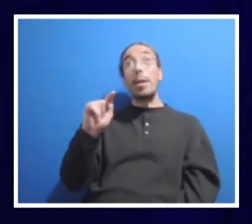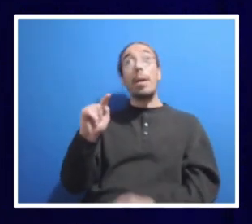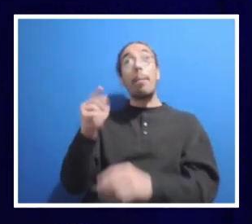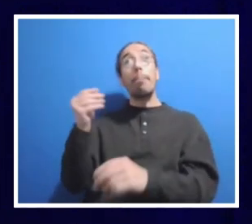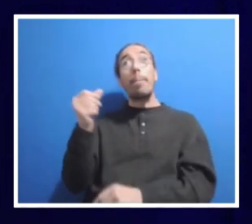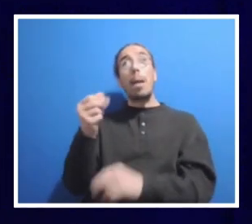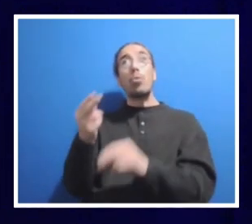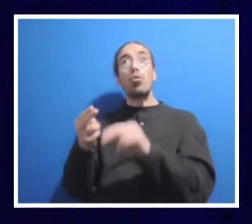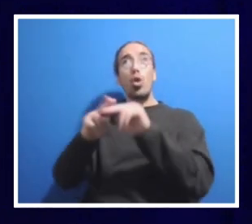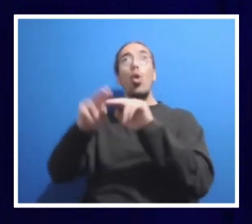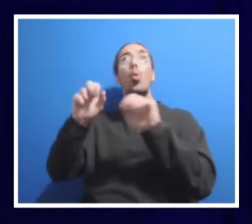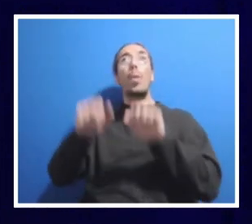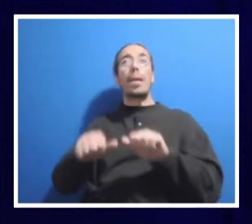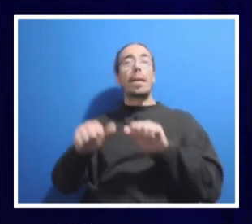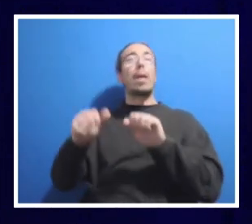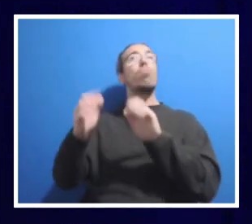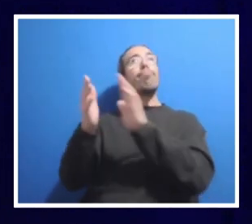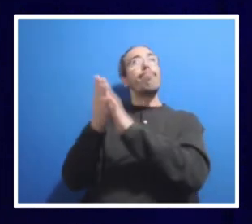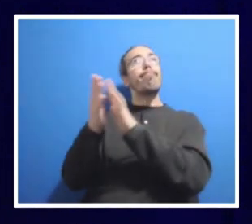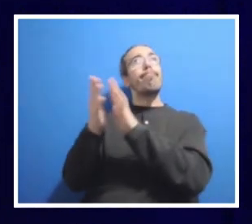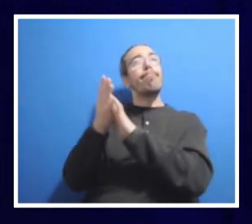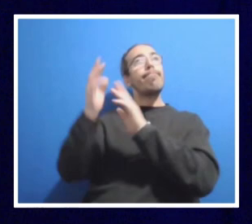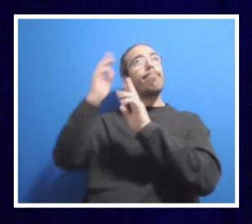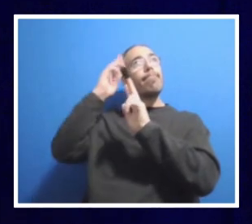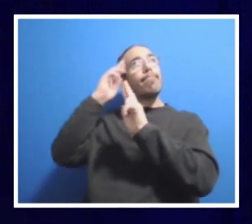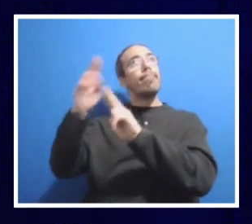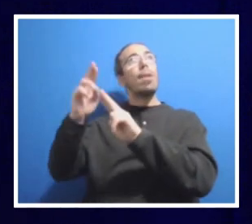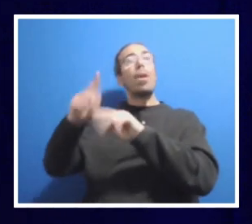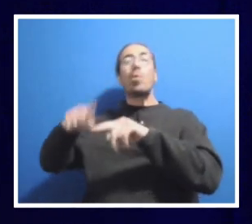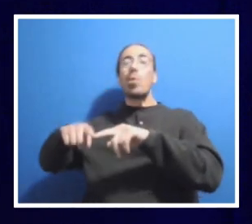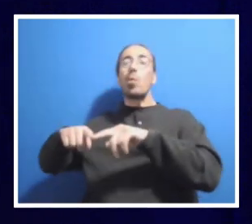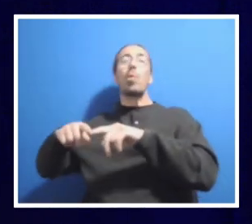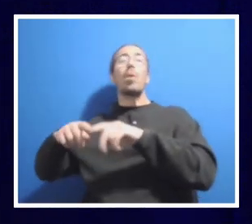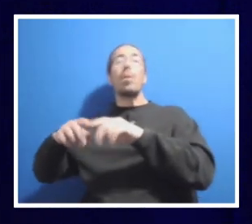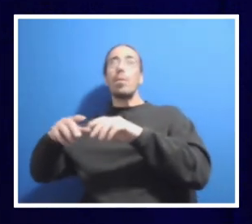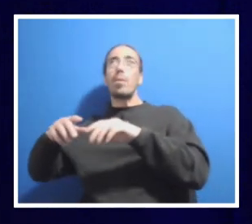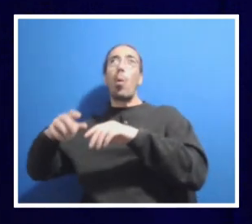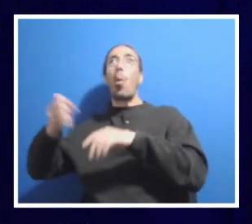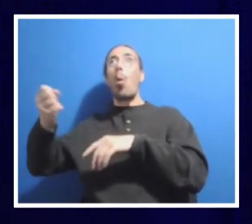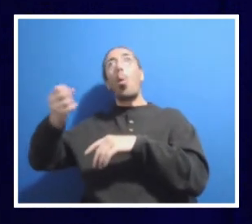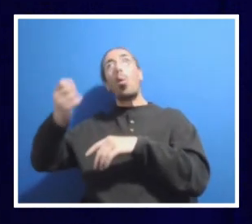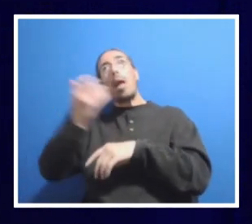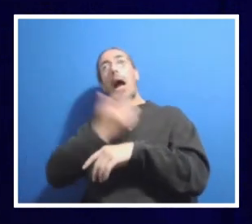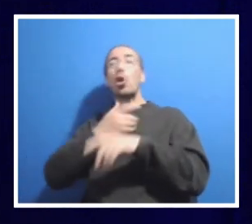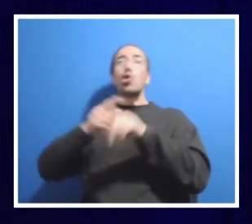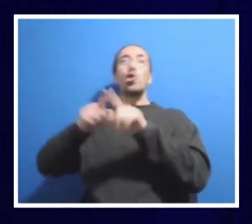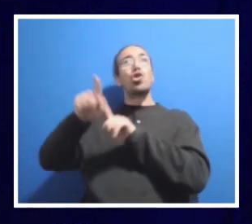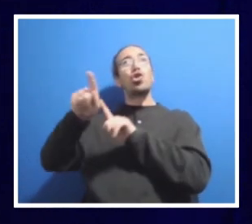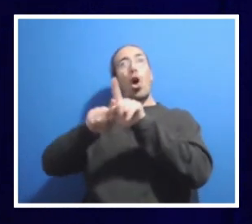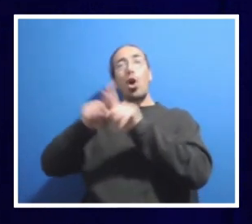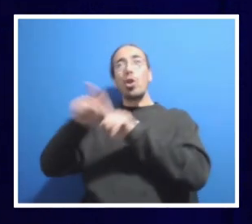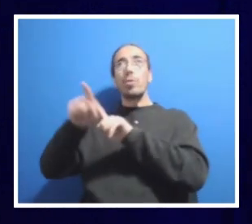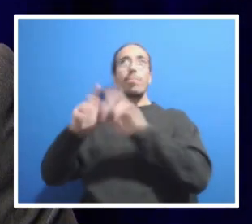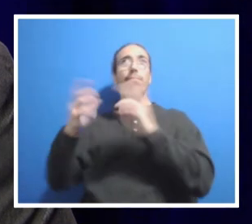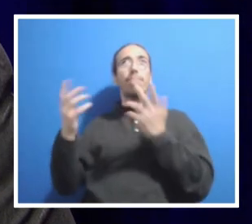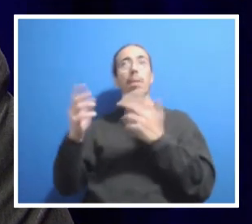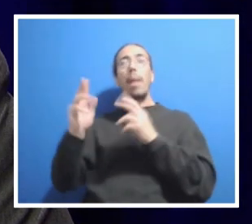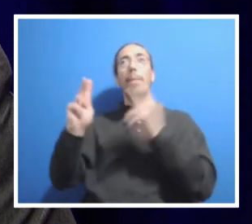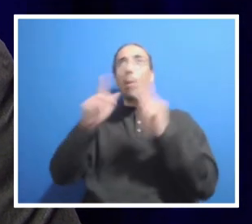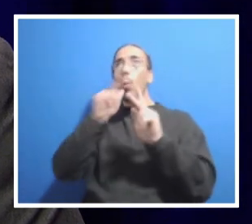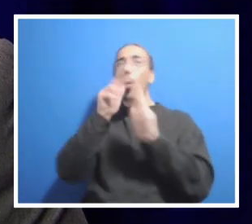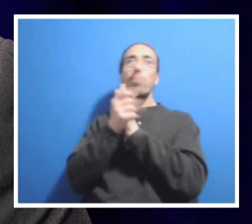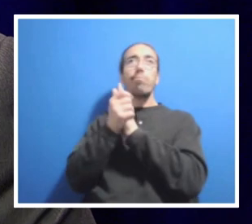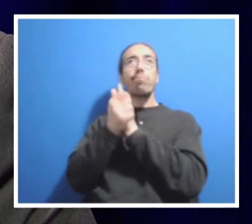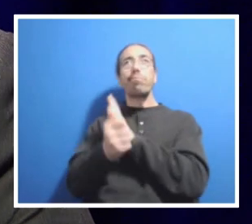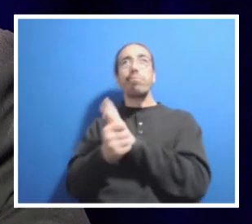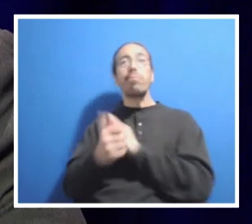recognize and retain our stars, the people who are going above and beyond. Thank